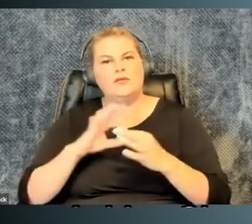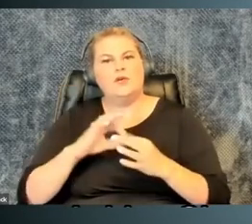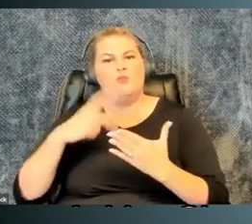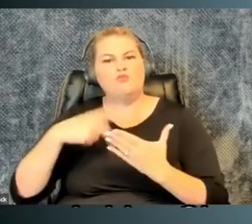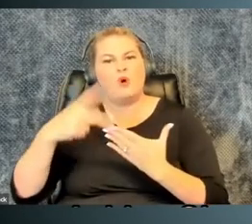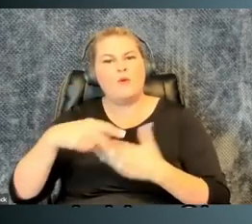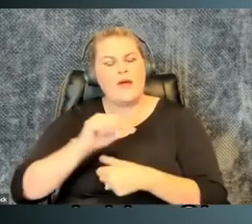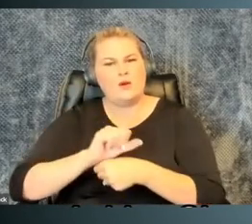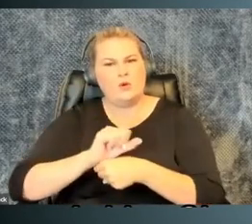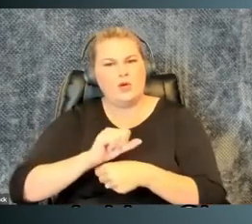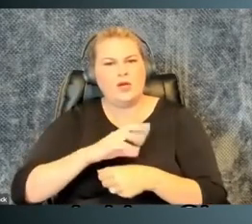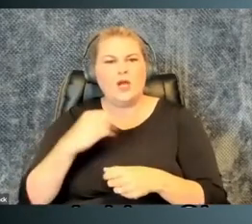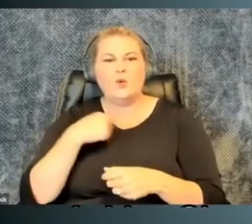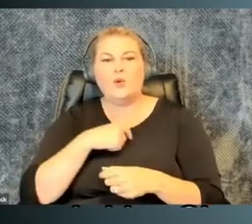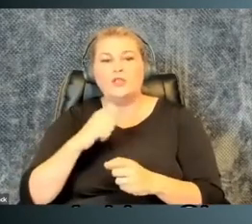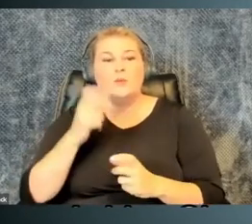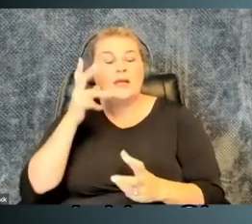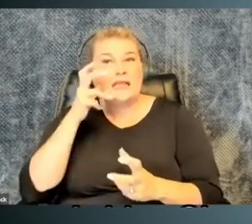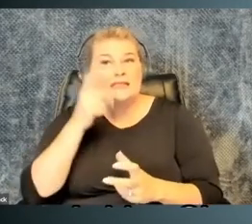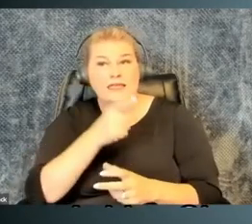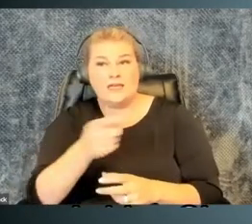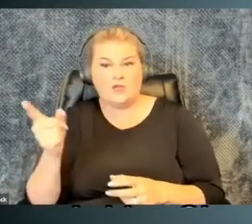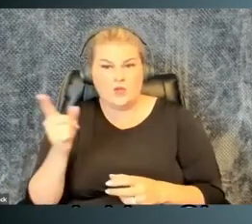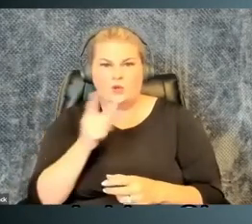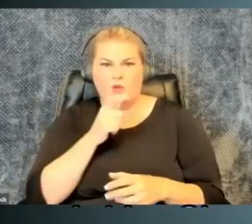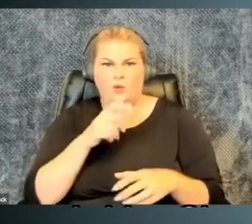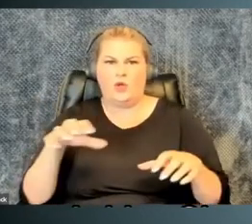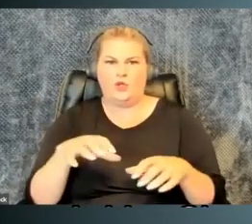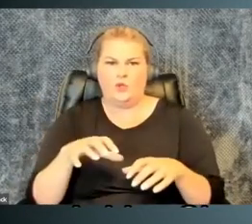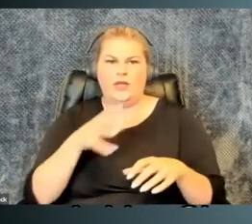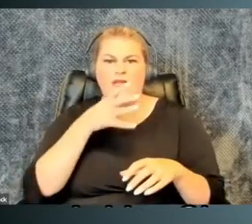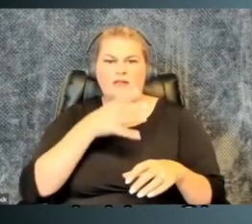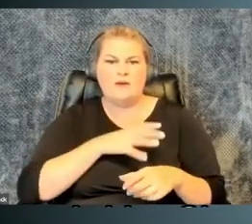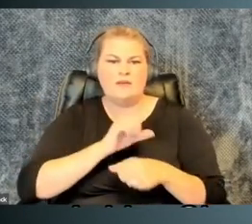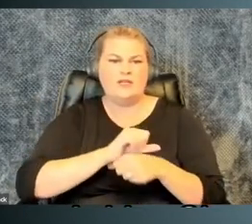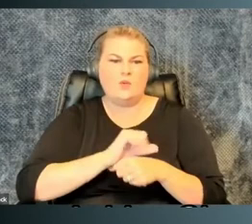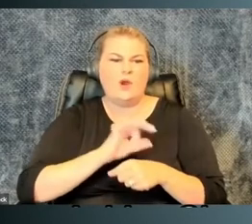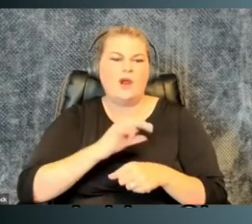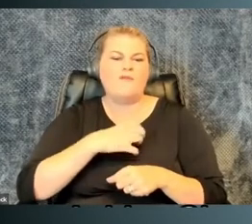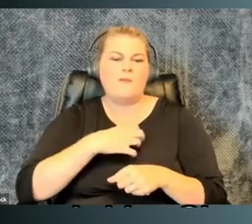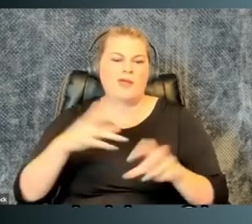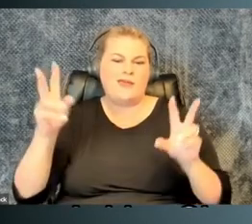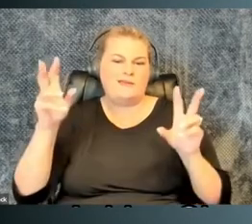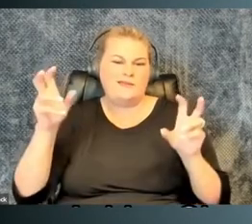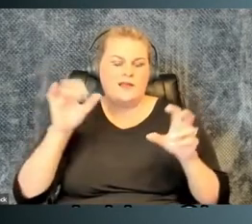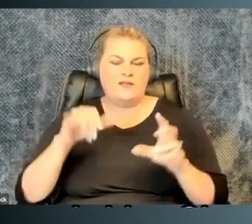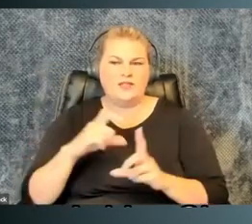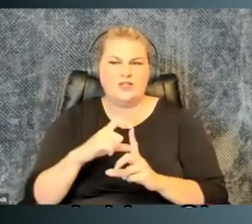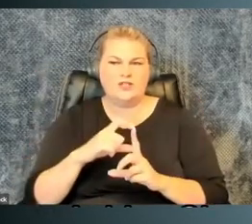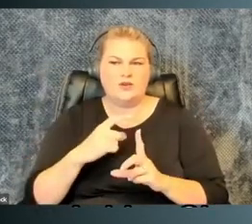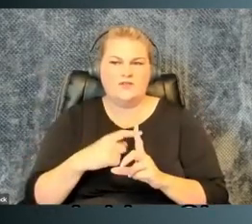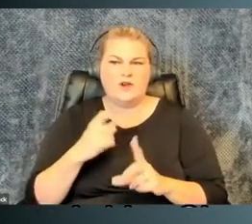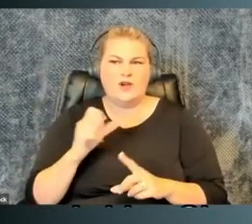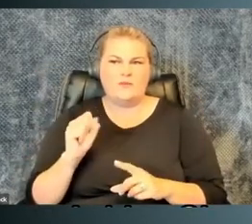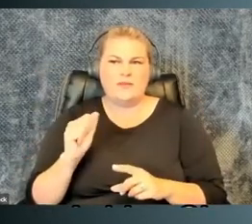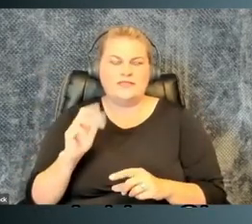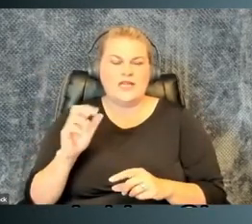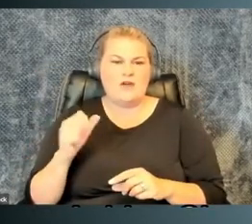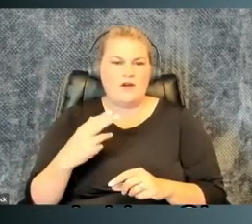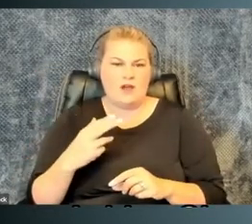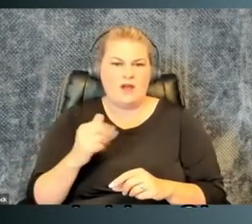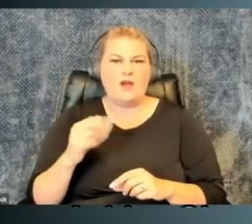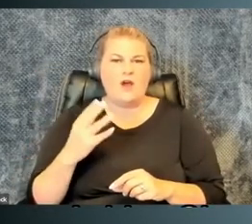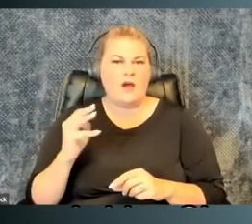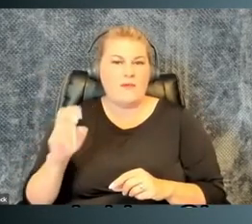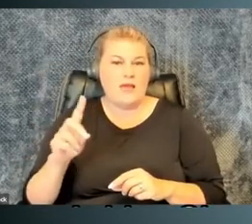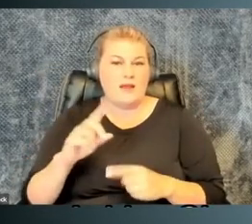also thinking about this in terms of programmatic work. And we should be listening to those doing the feminist work of complaint. This is